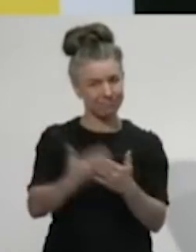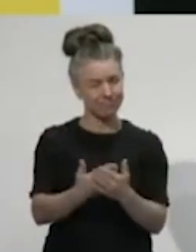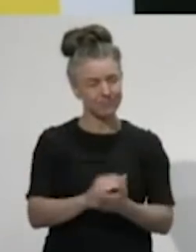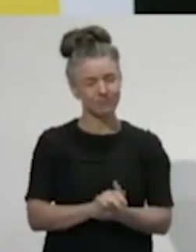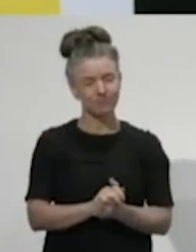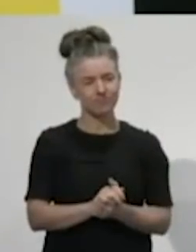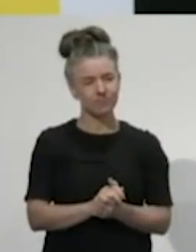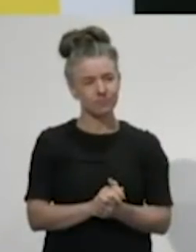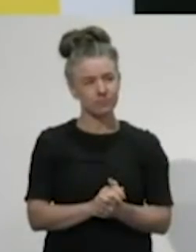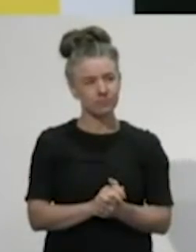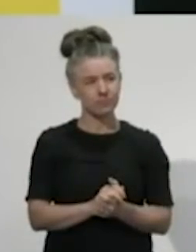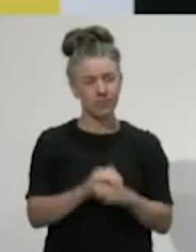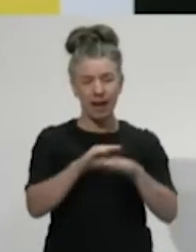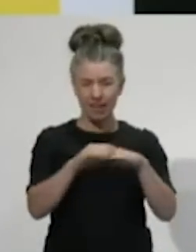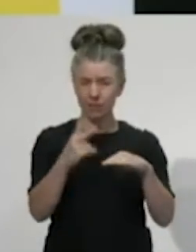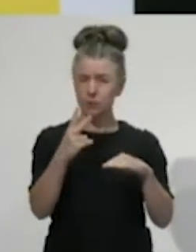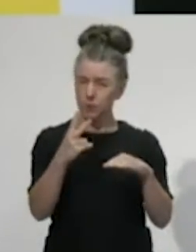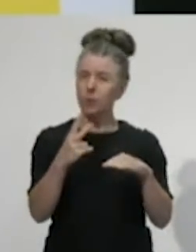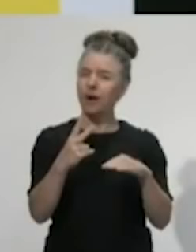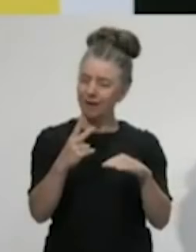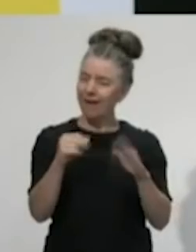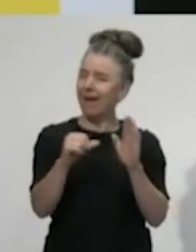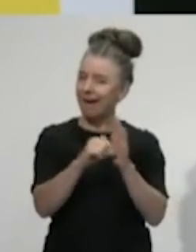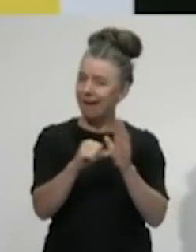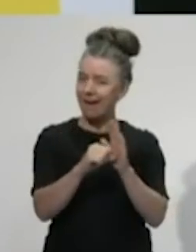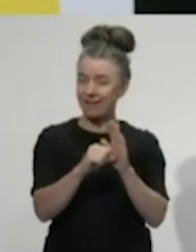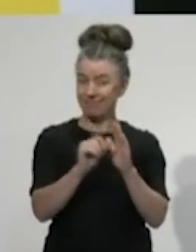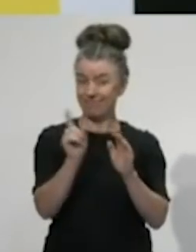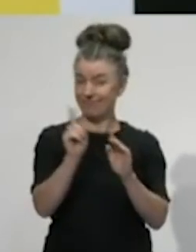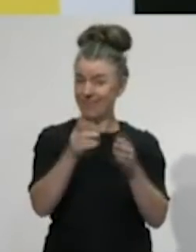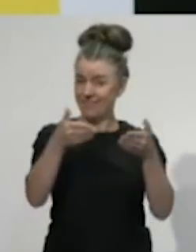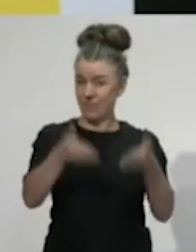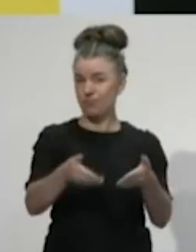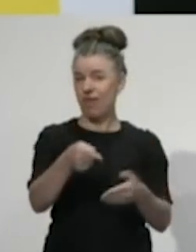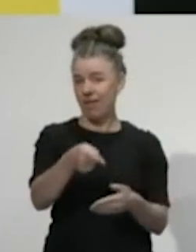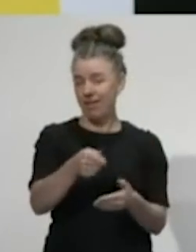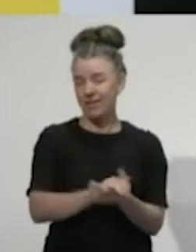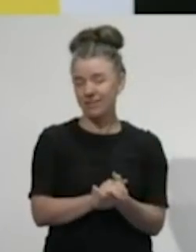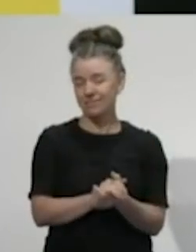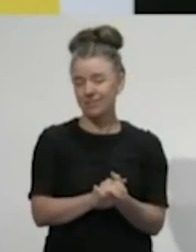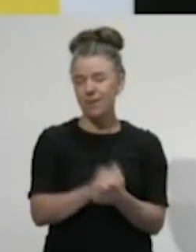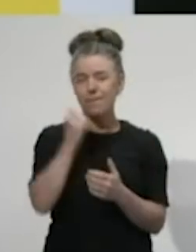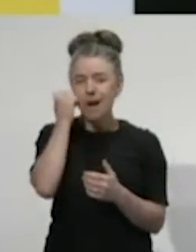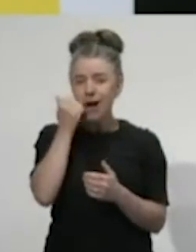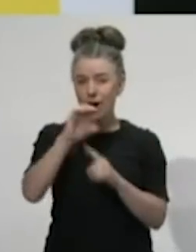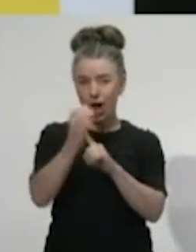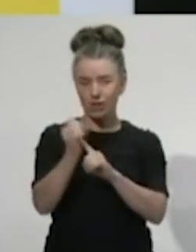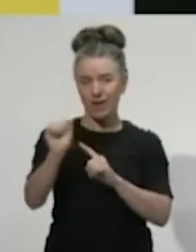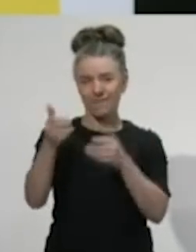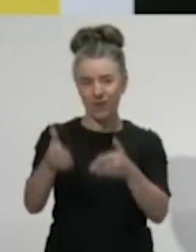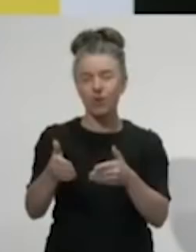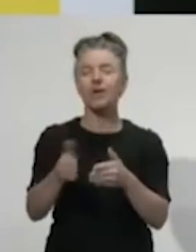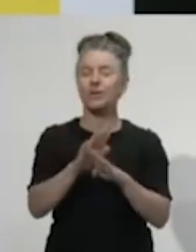particularly pronounced at Alert Level 2, and they are namely funerals and tangihanga. This morning